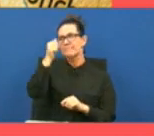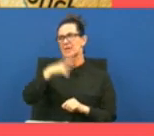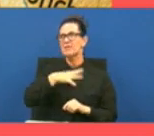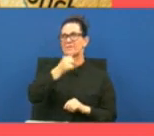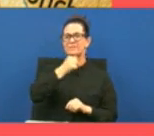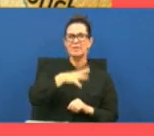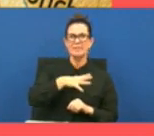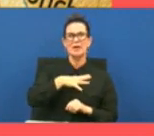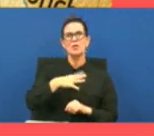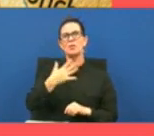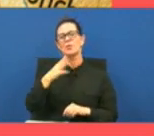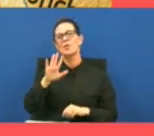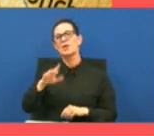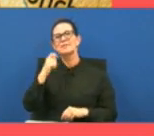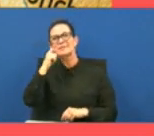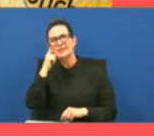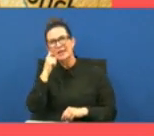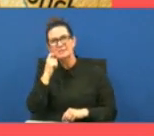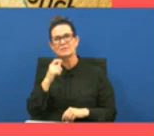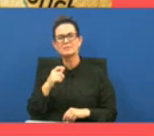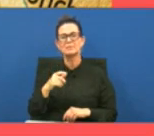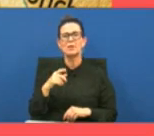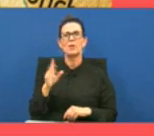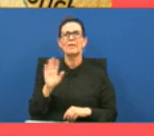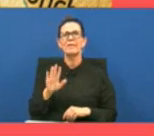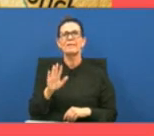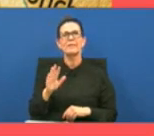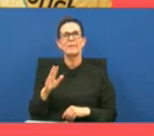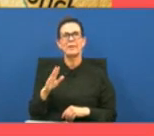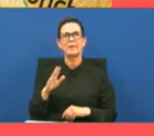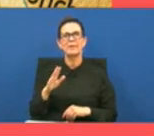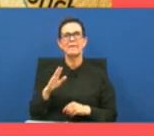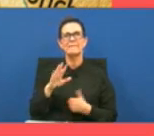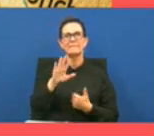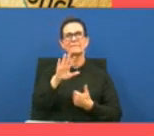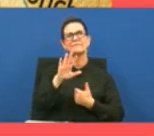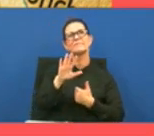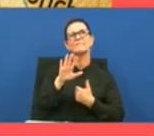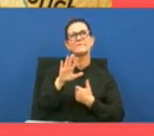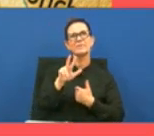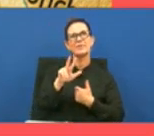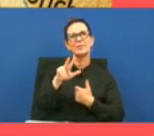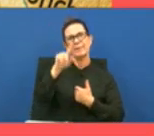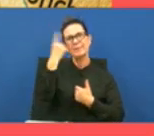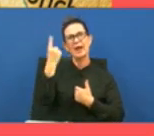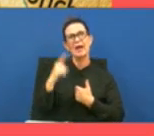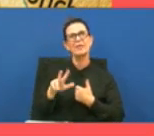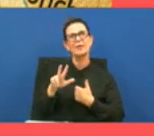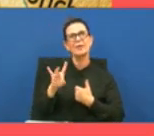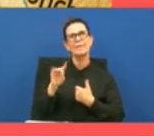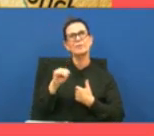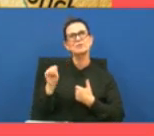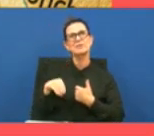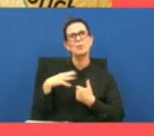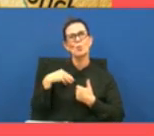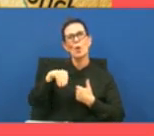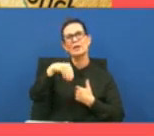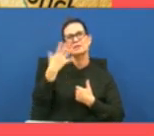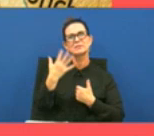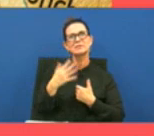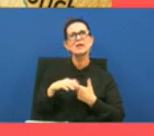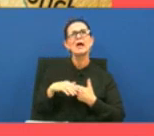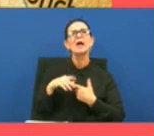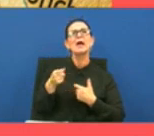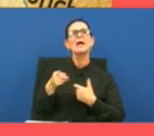are female 50 53 are black 38 are white six percent of no entry